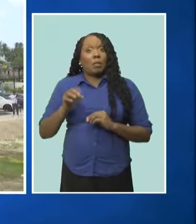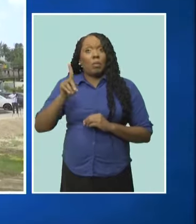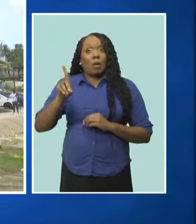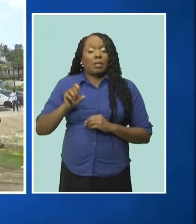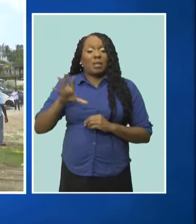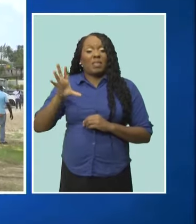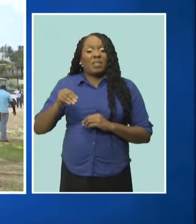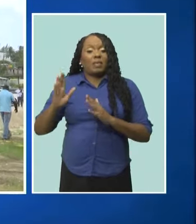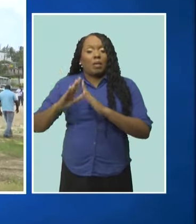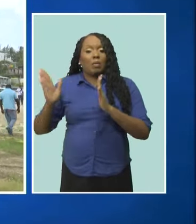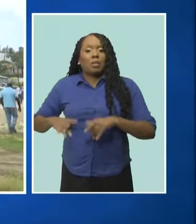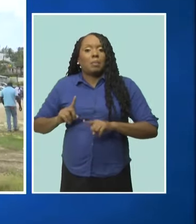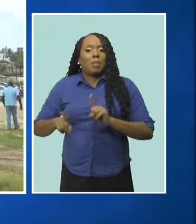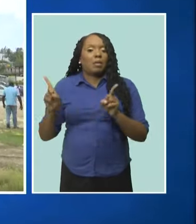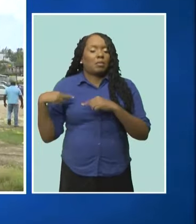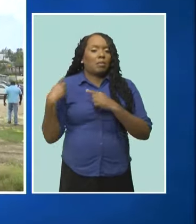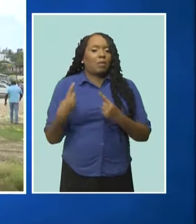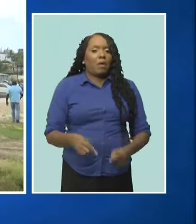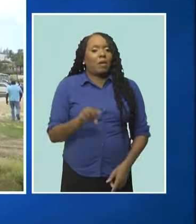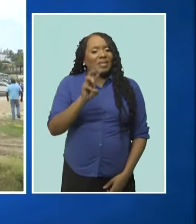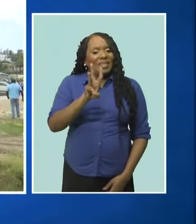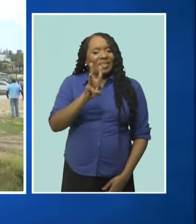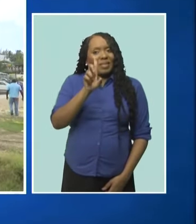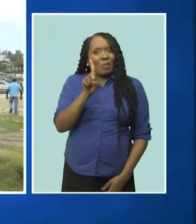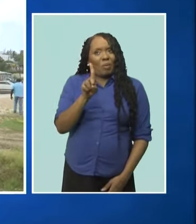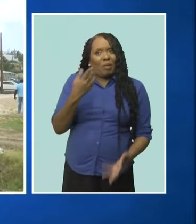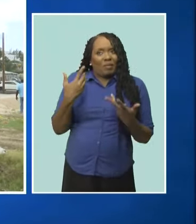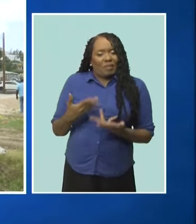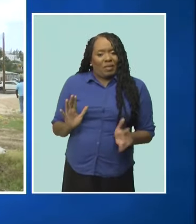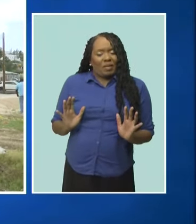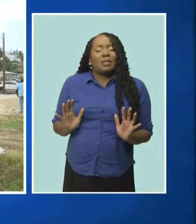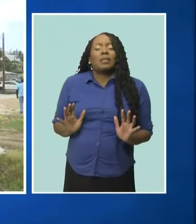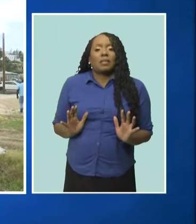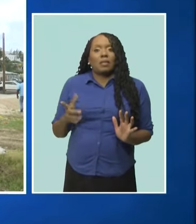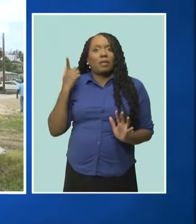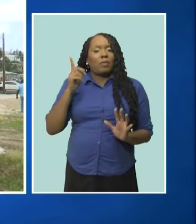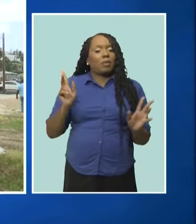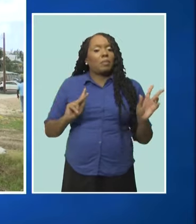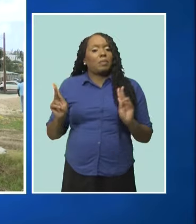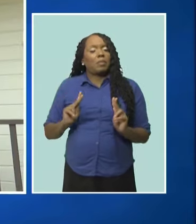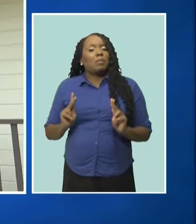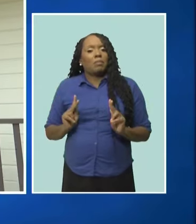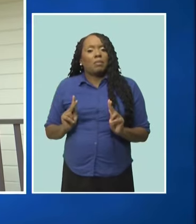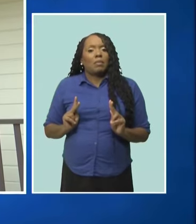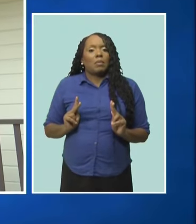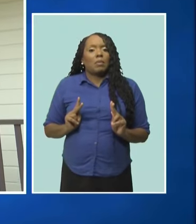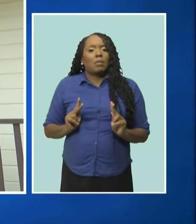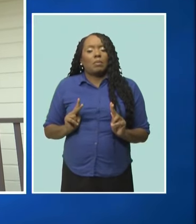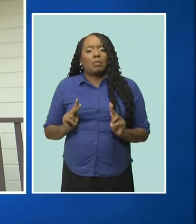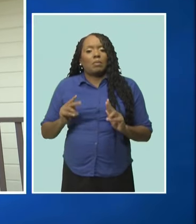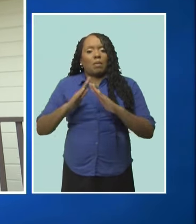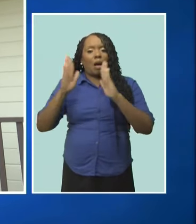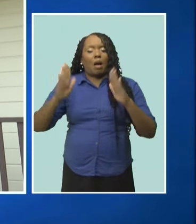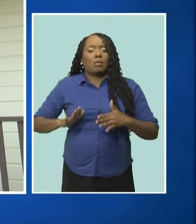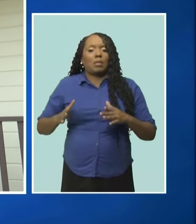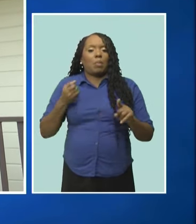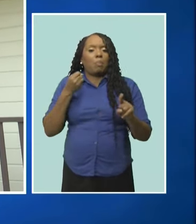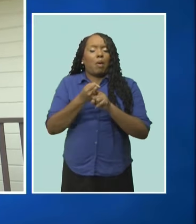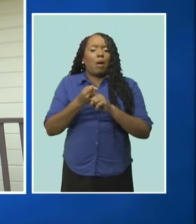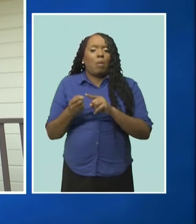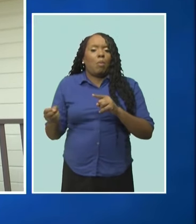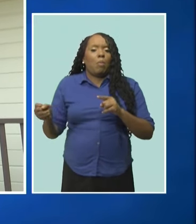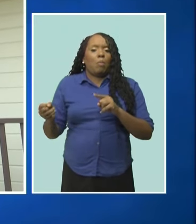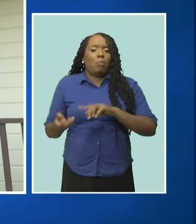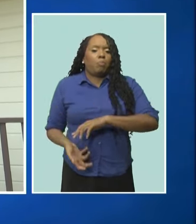steel frame houses built to accommodate Barbadians displaced by Hurricane Elsa. Minister of Housing, Dwight Sutherland, says the